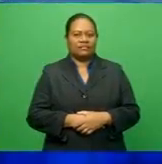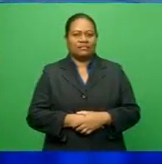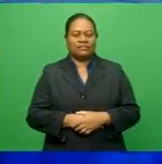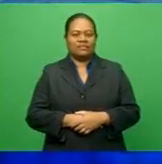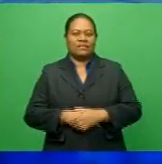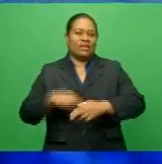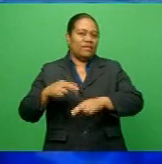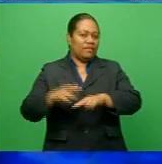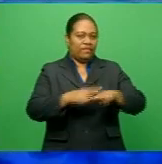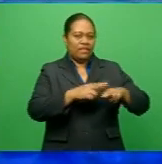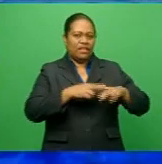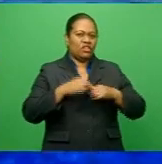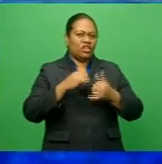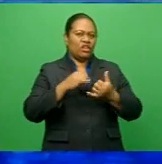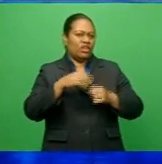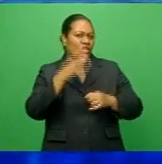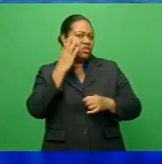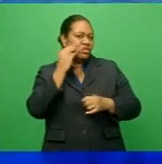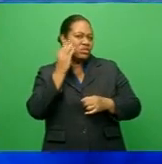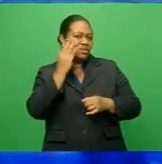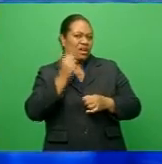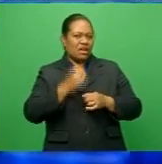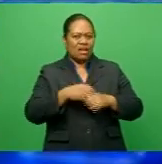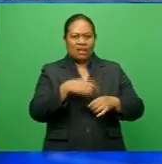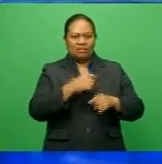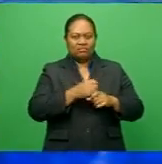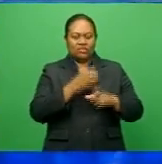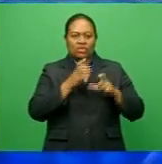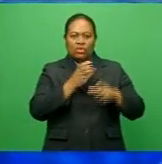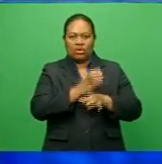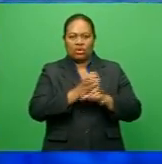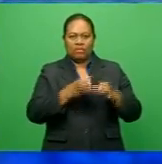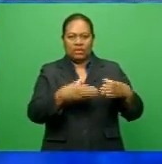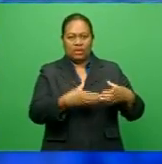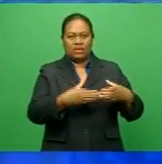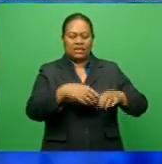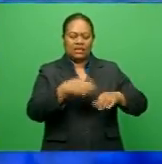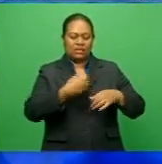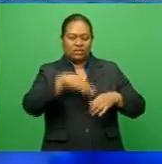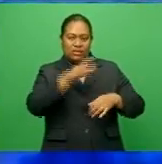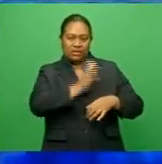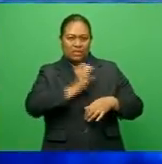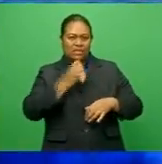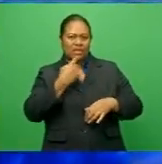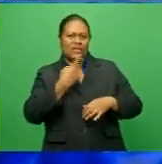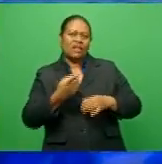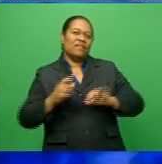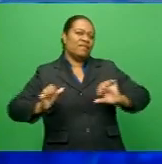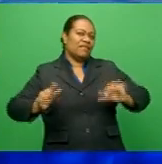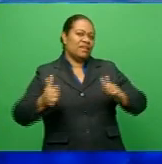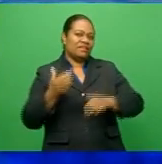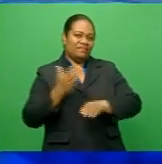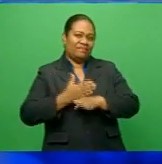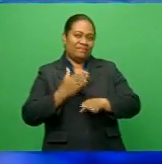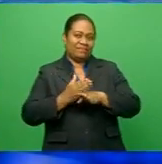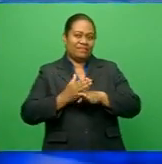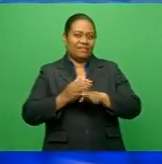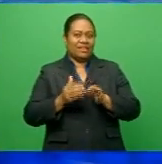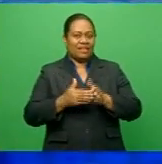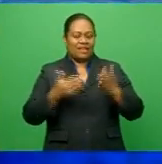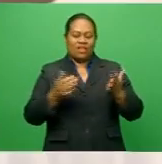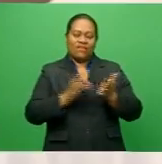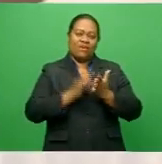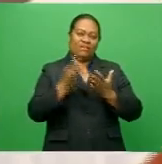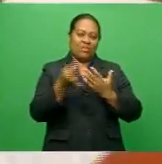Fiji Sugar Corporation Chief Executive Graham Clark will be ending his service with FSC FSC the end of his current term in